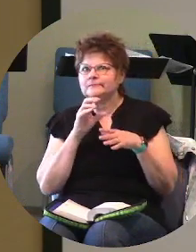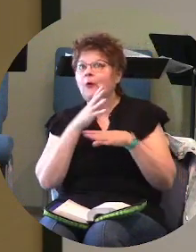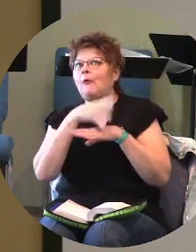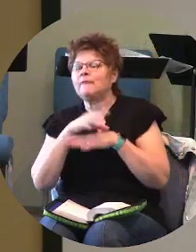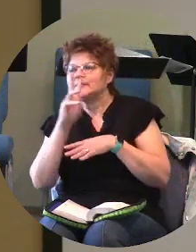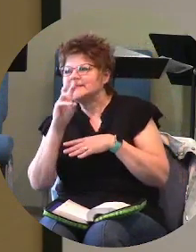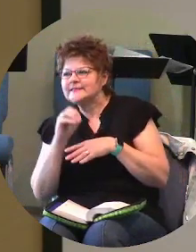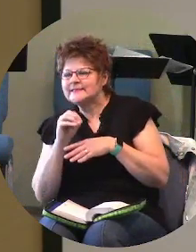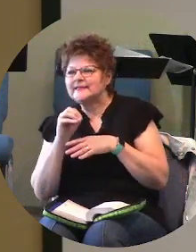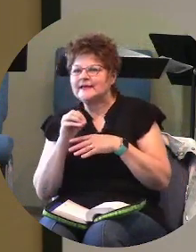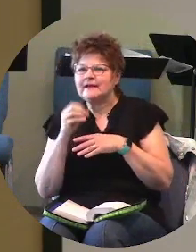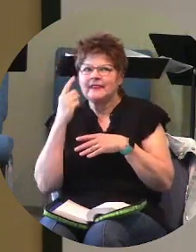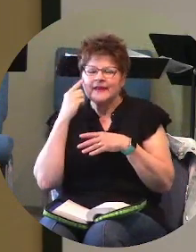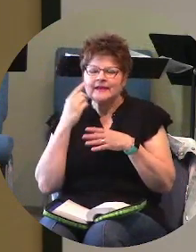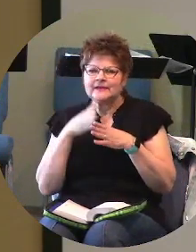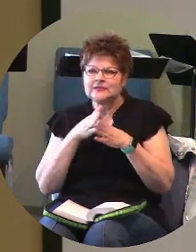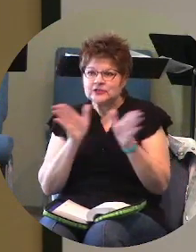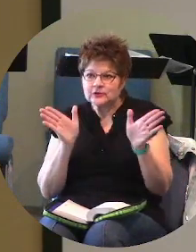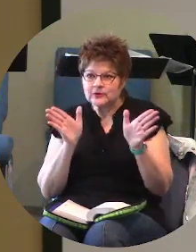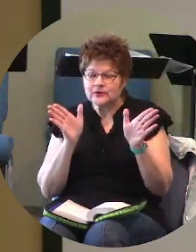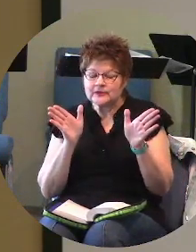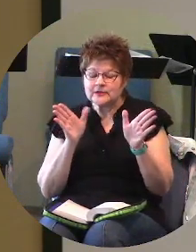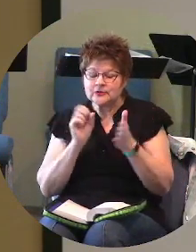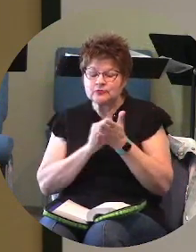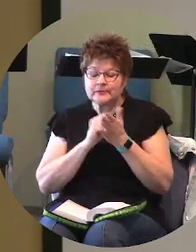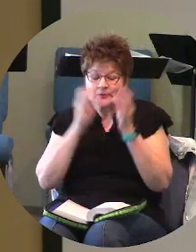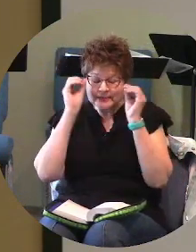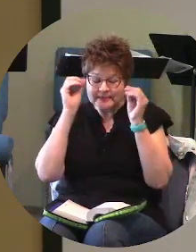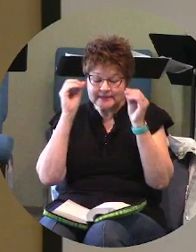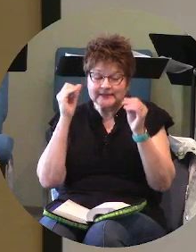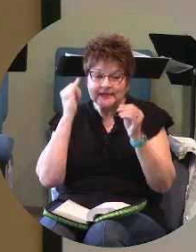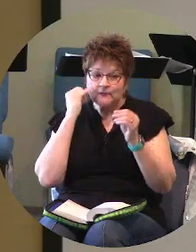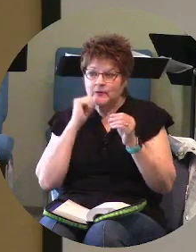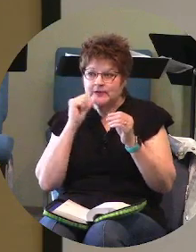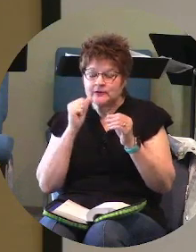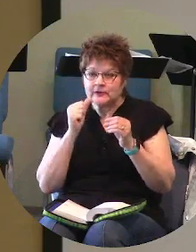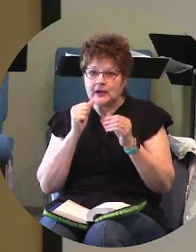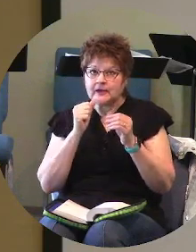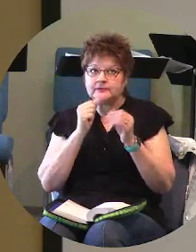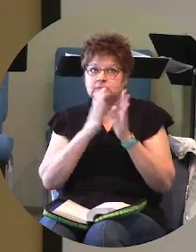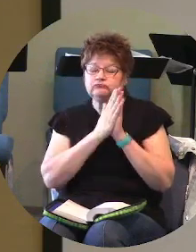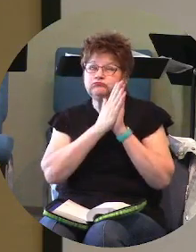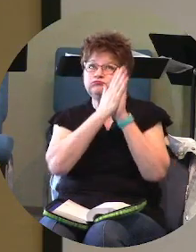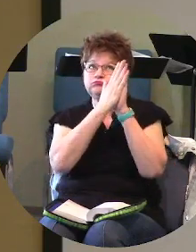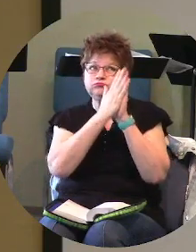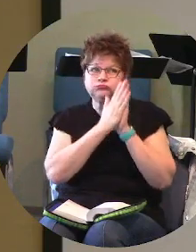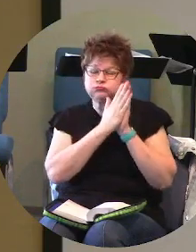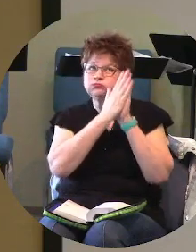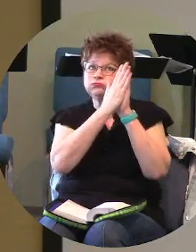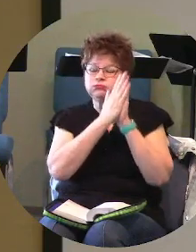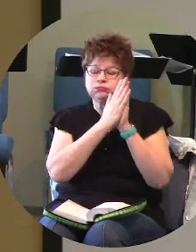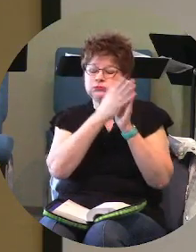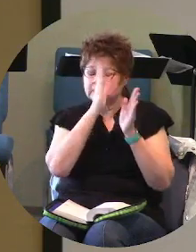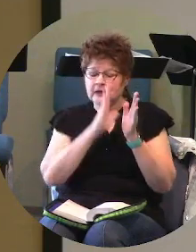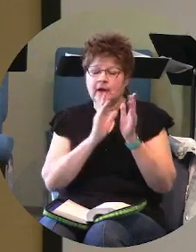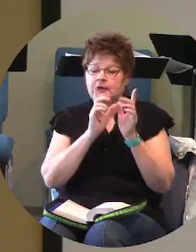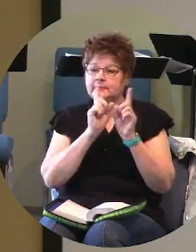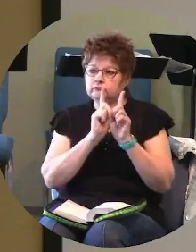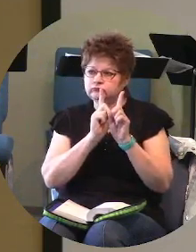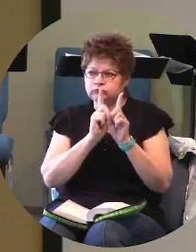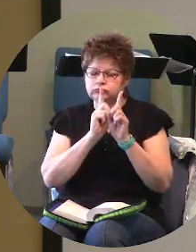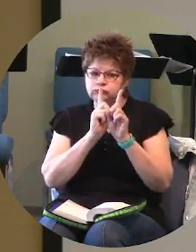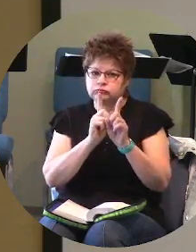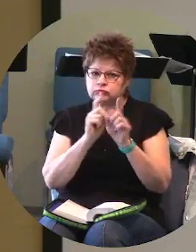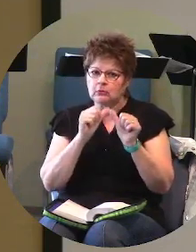and scripture teaches us that unless we hang on really tightly to god and walk with him consistently not in a